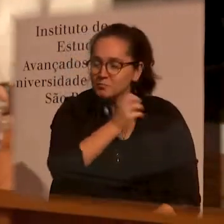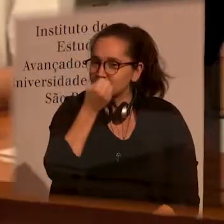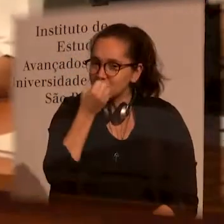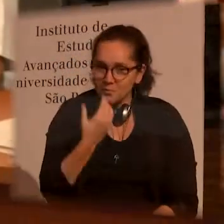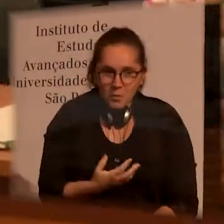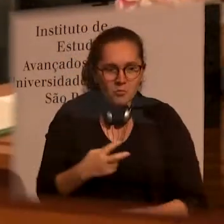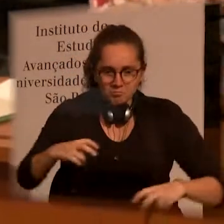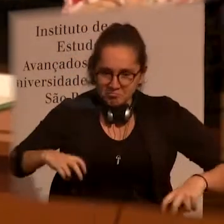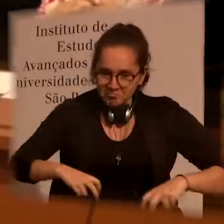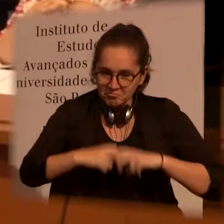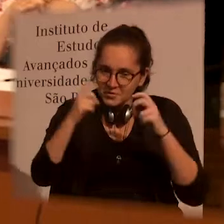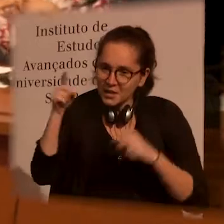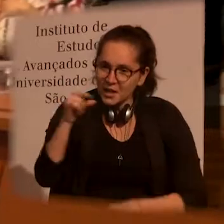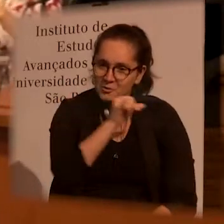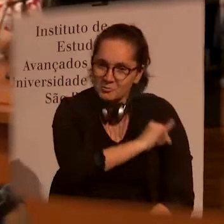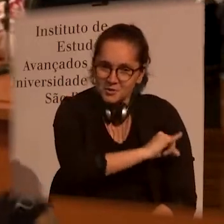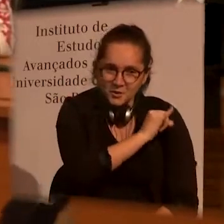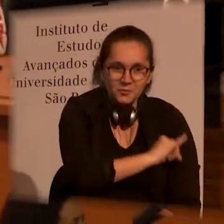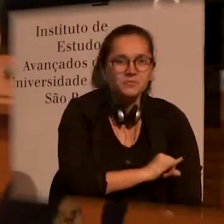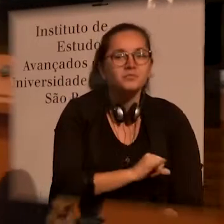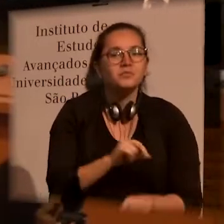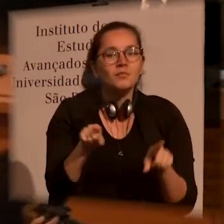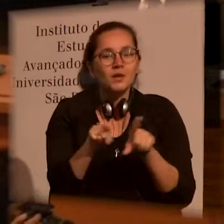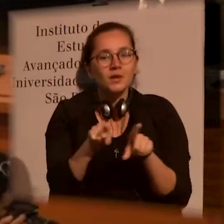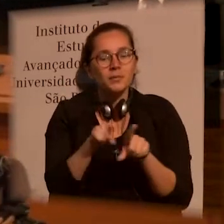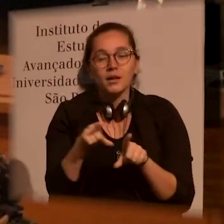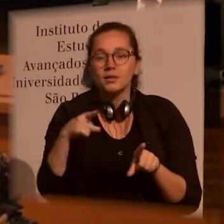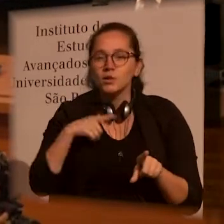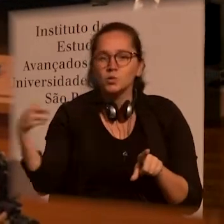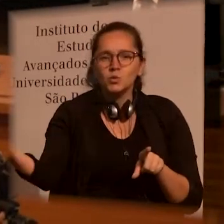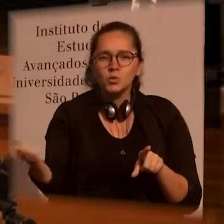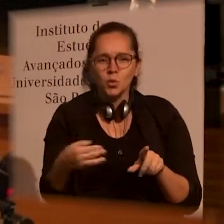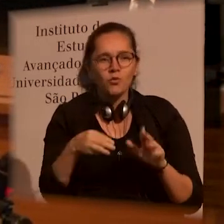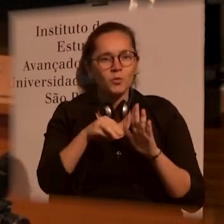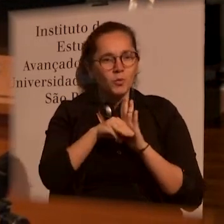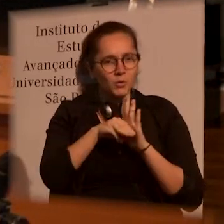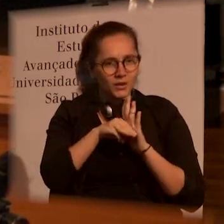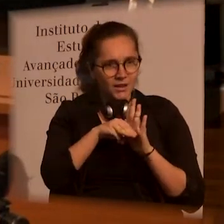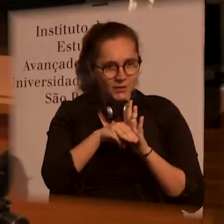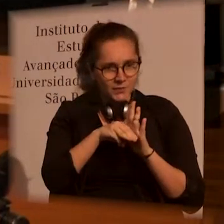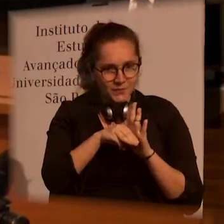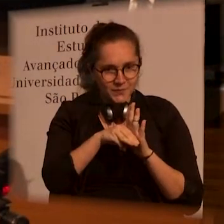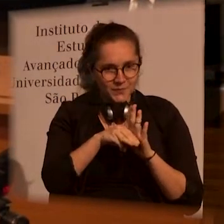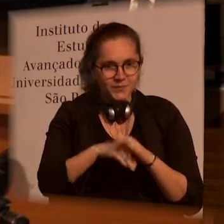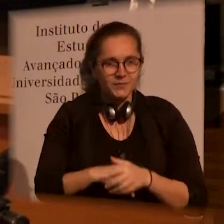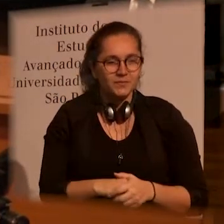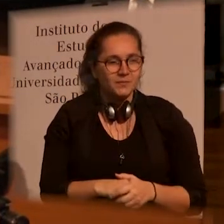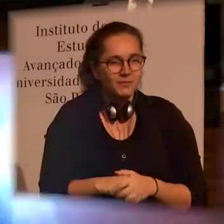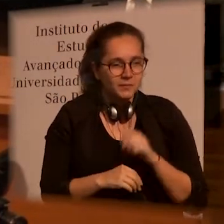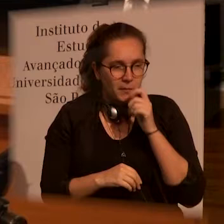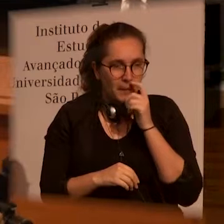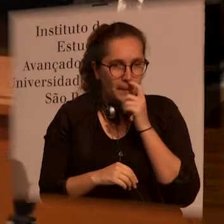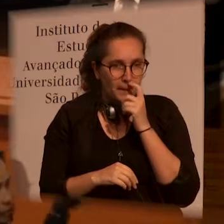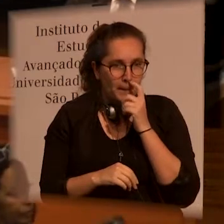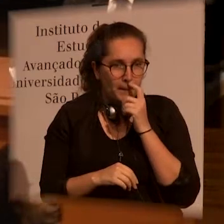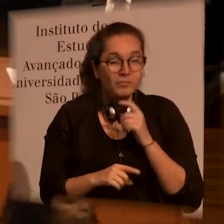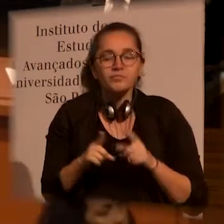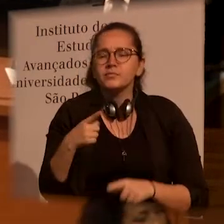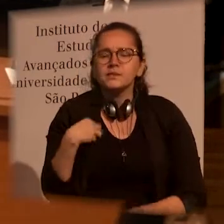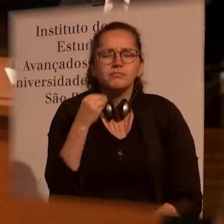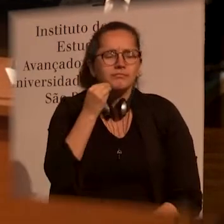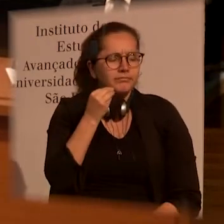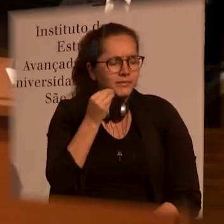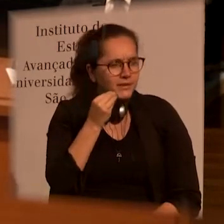de Janeiro. She's actually working now in Rio de Janeiro, bringing a new model of